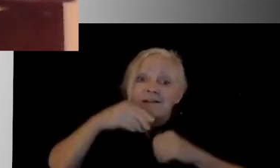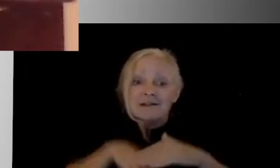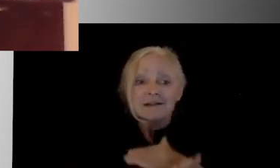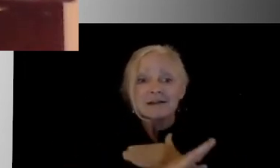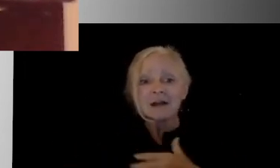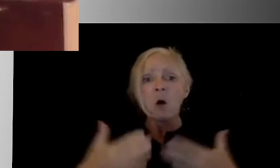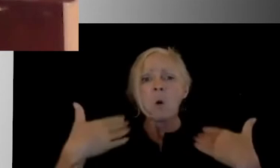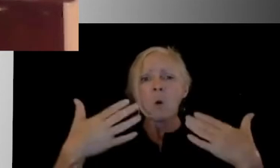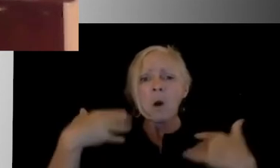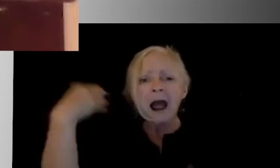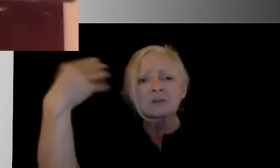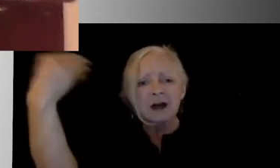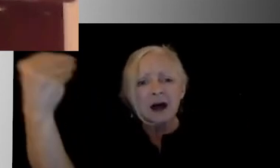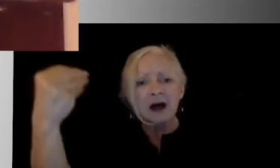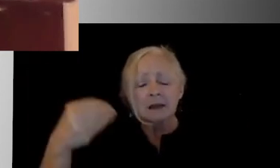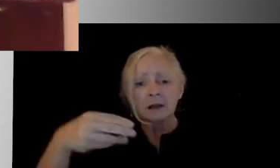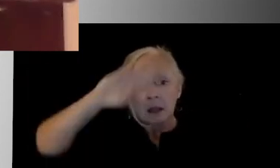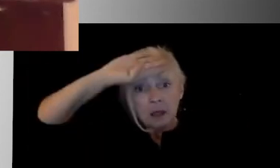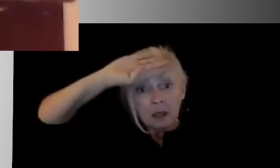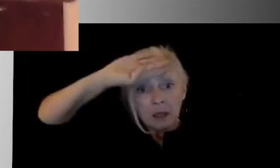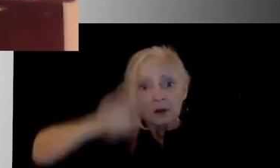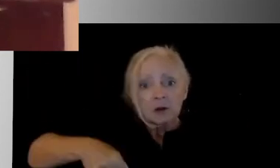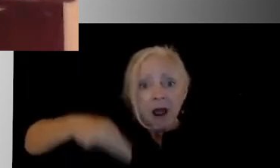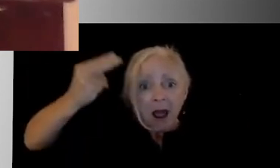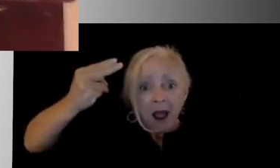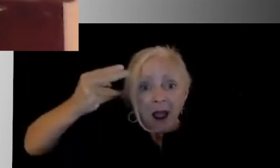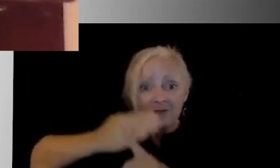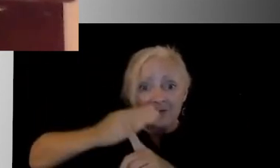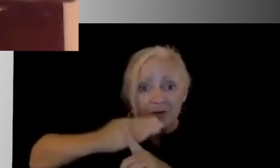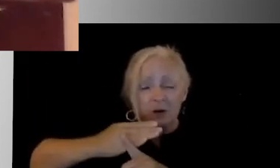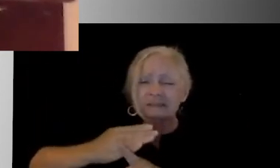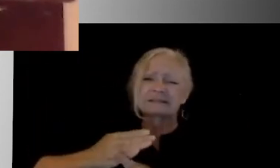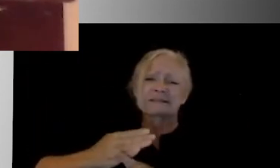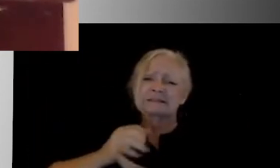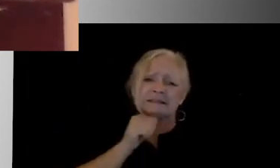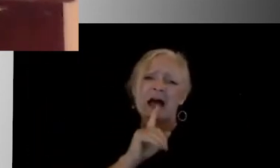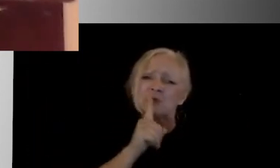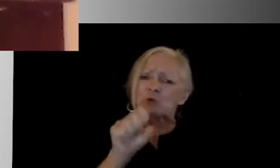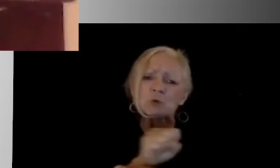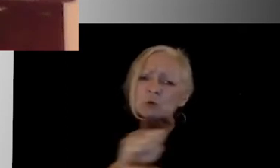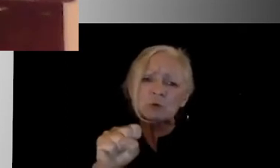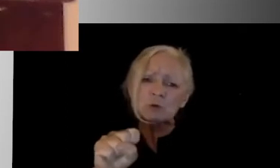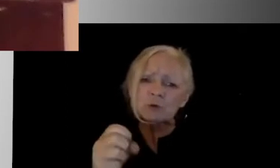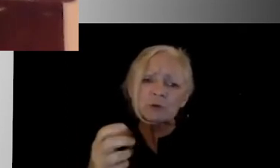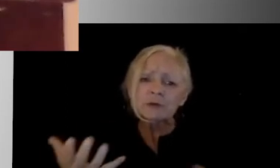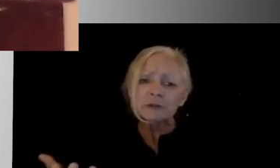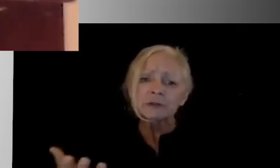time, you could get a higher reading than what is actual for the student. In addition, the